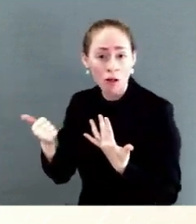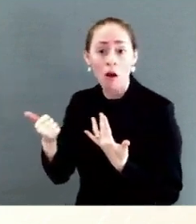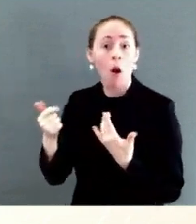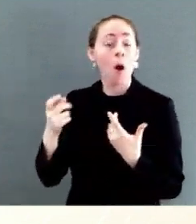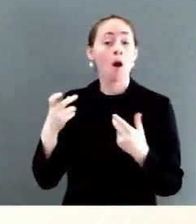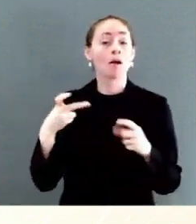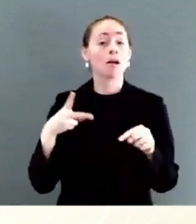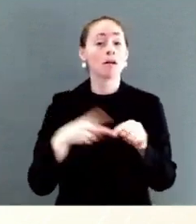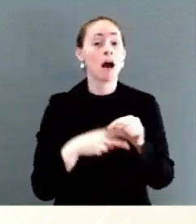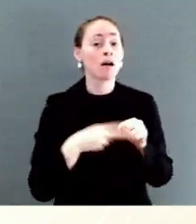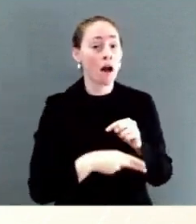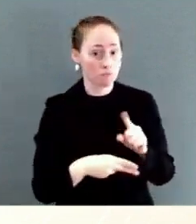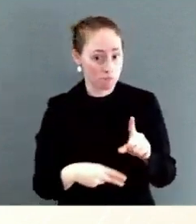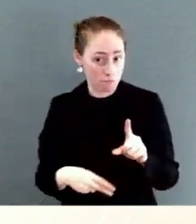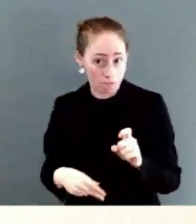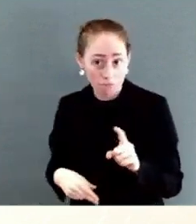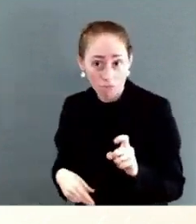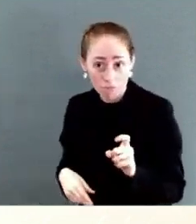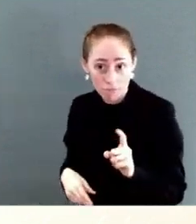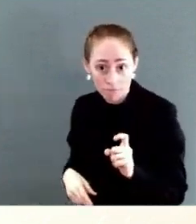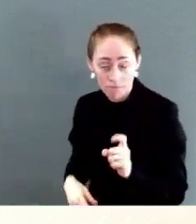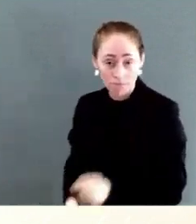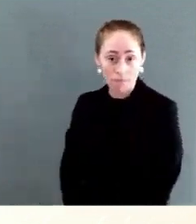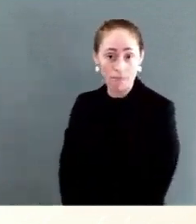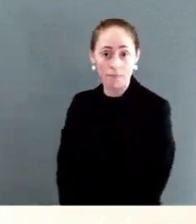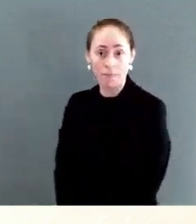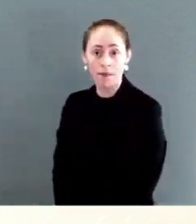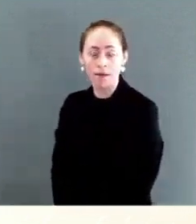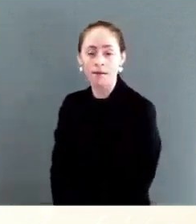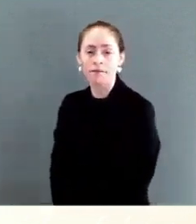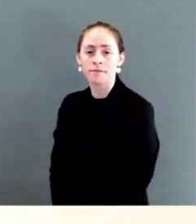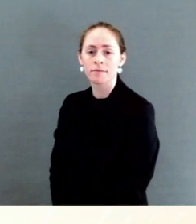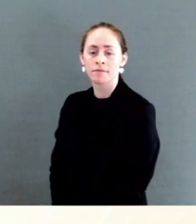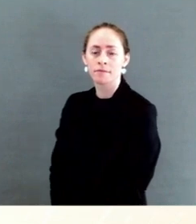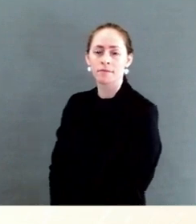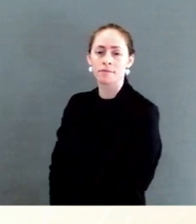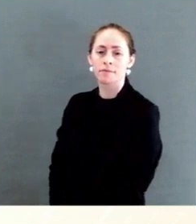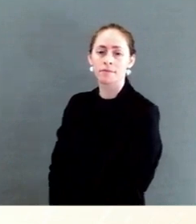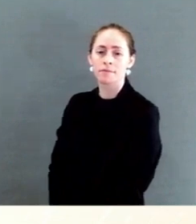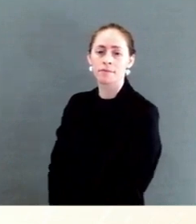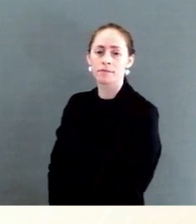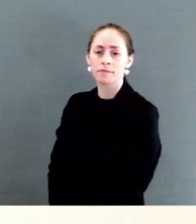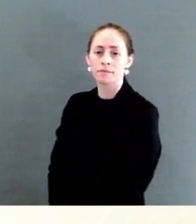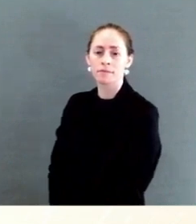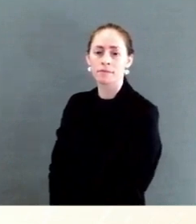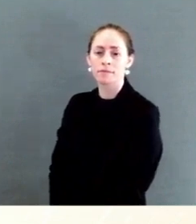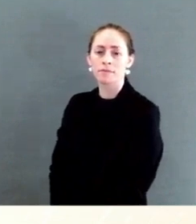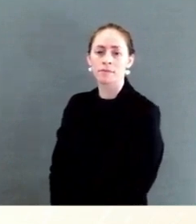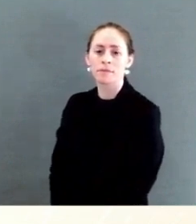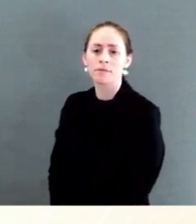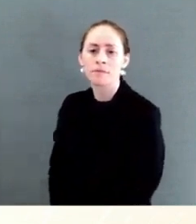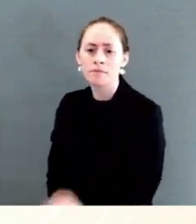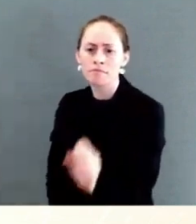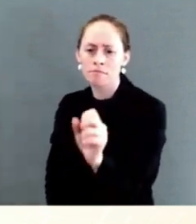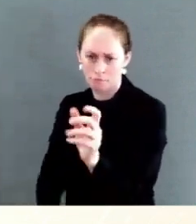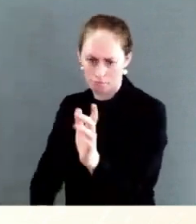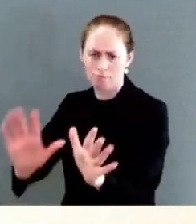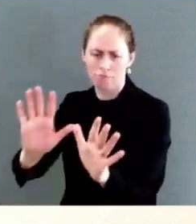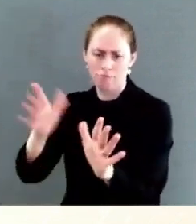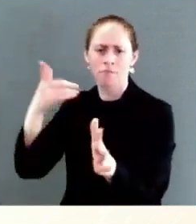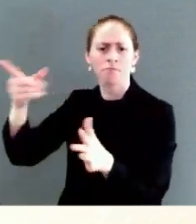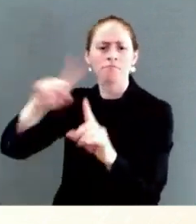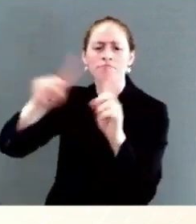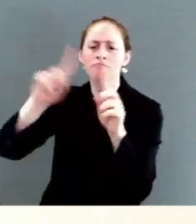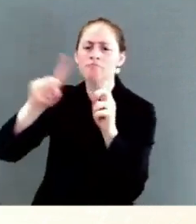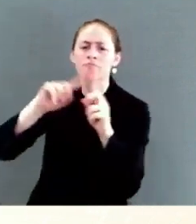something the President proposed, but something leaders have conveyed at different times. There's obviously support for, and we obviously want to get this legislation